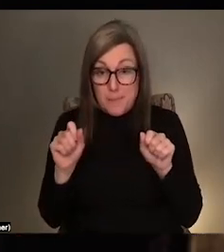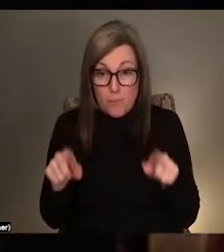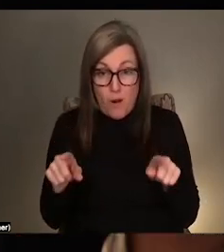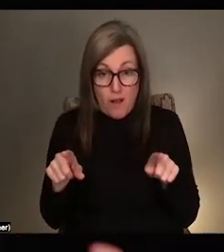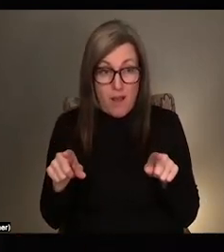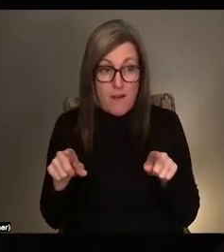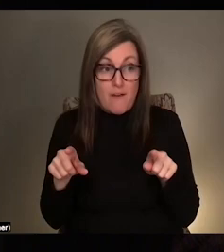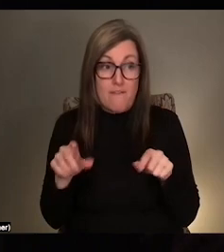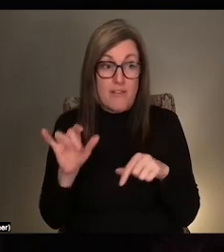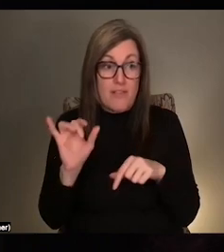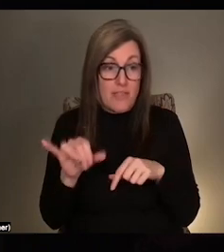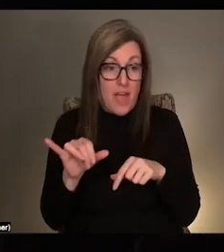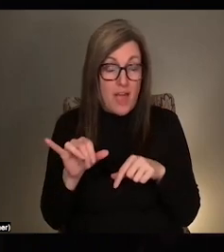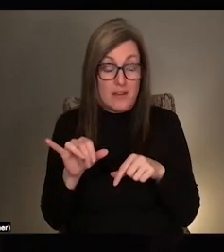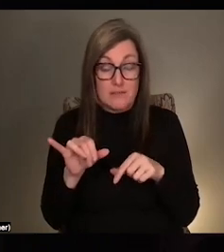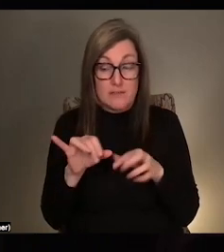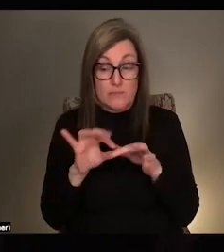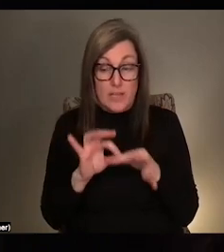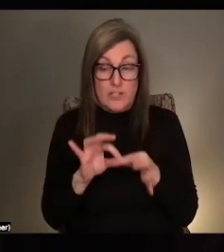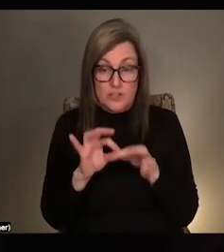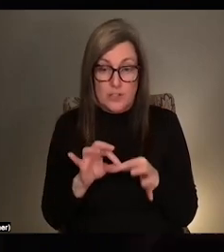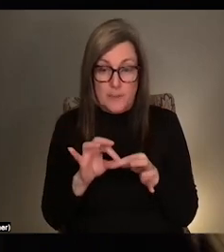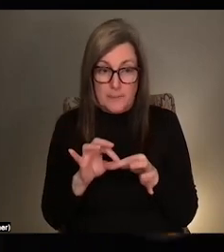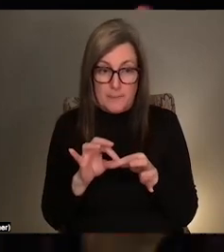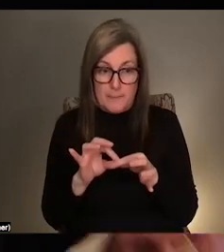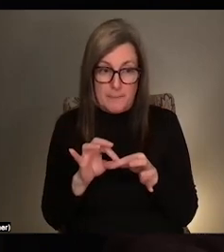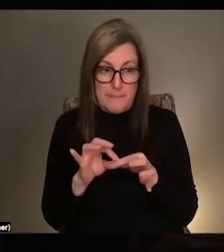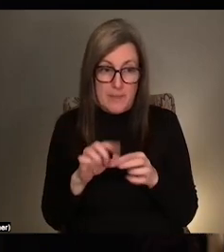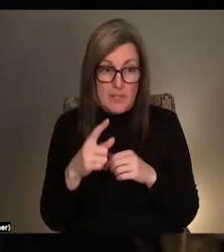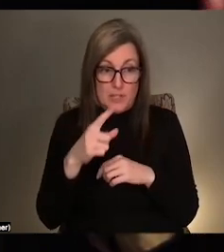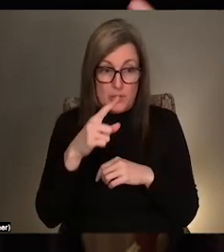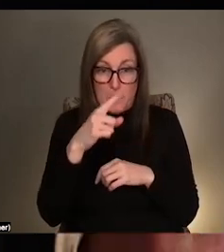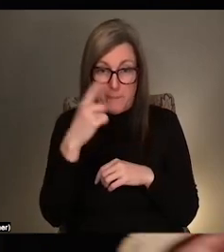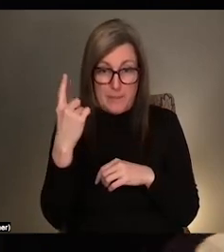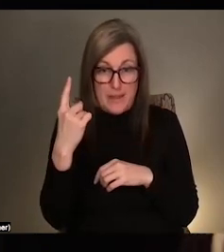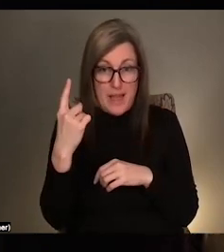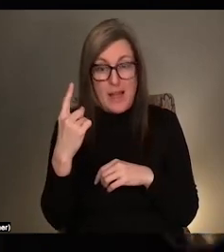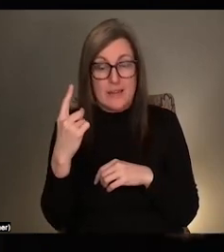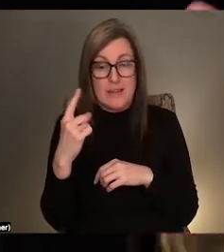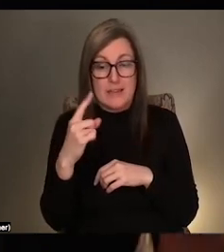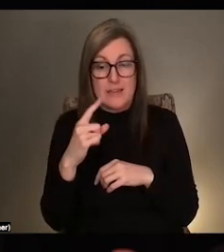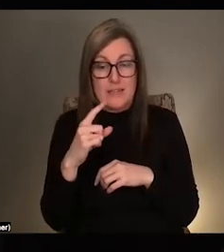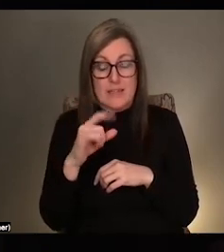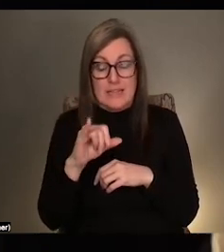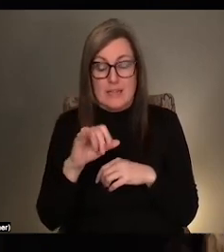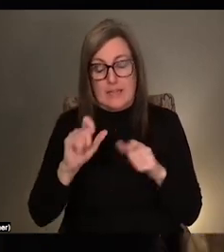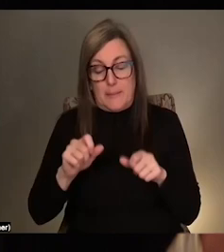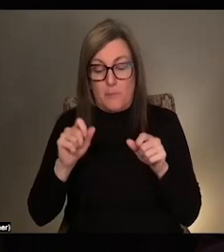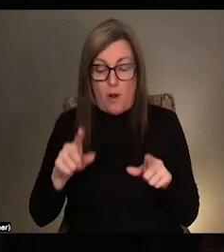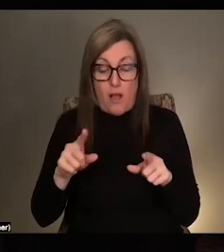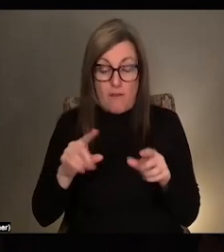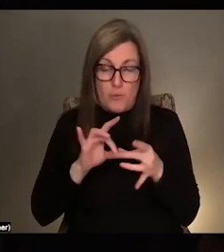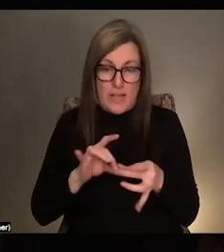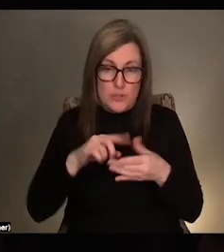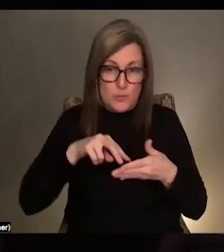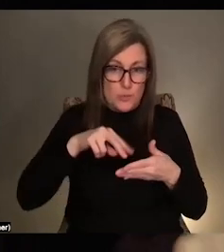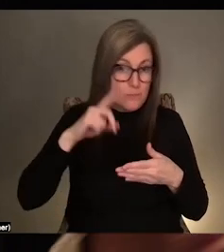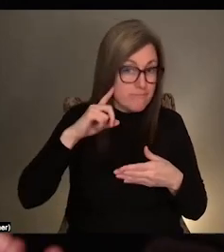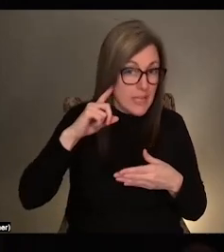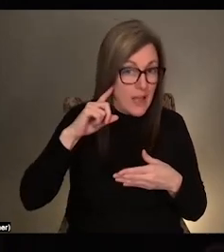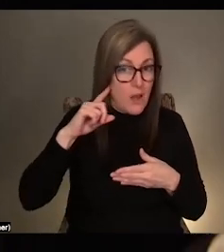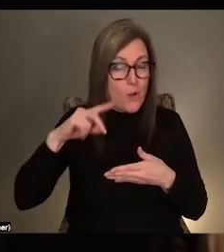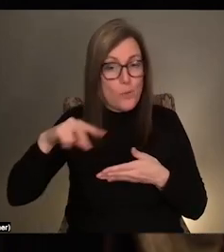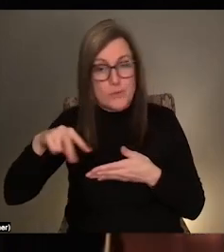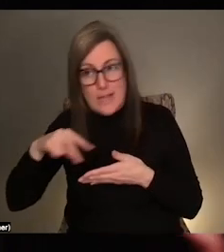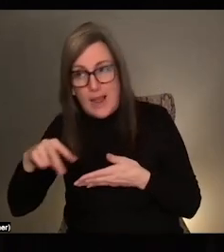about that relationship to like, you know, black improvisation in sound and in dance and like and in